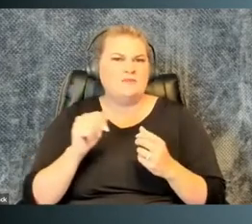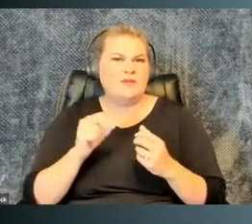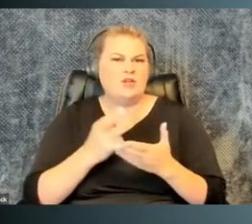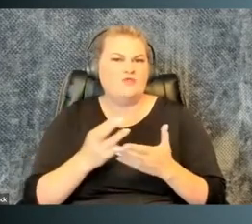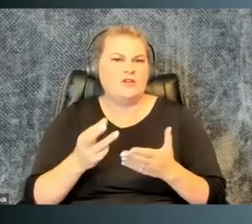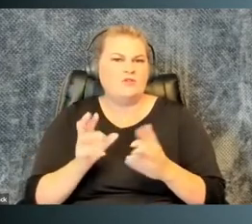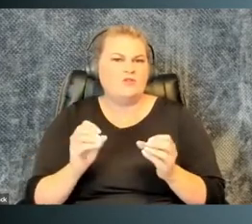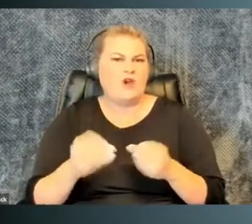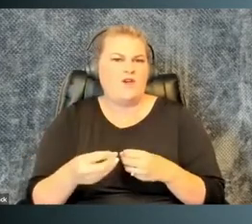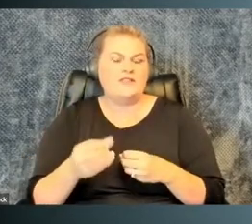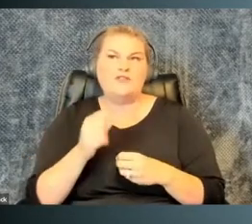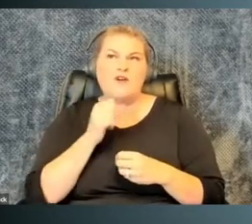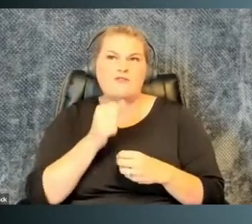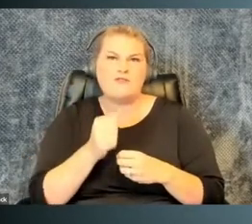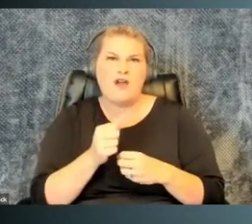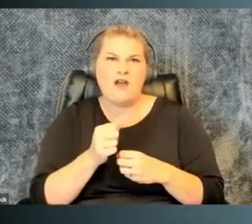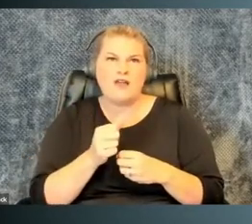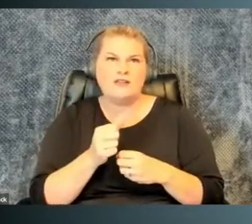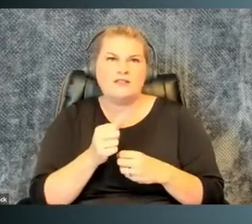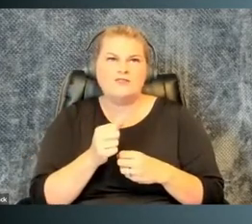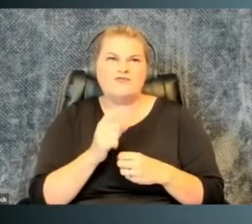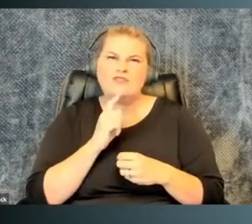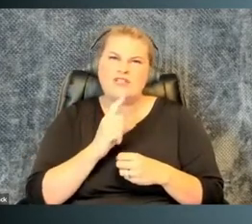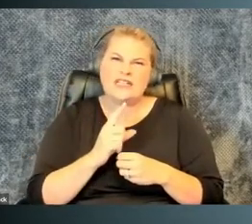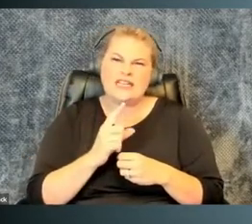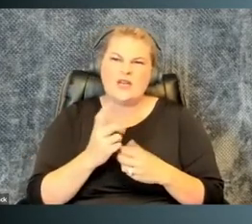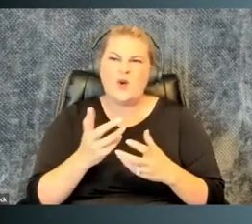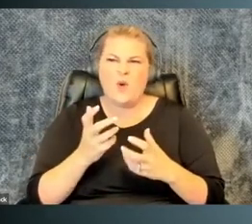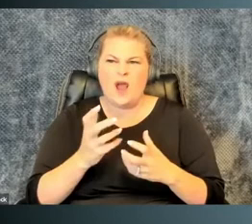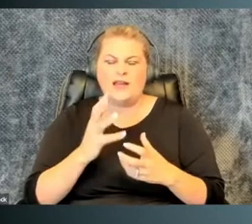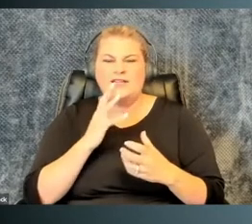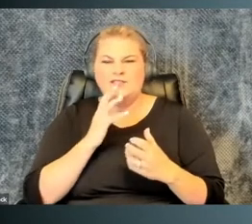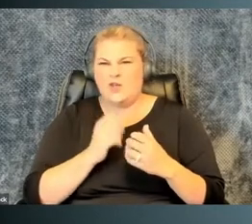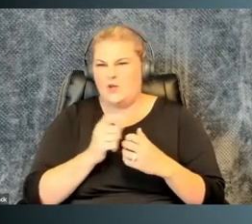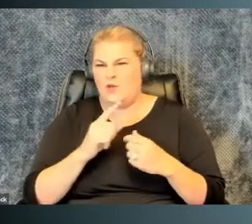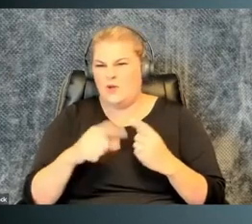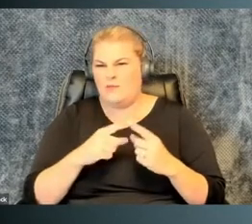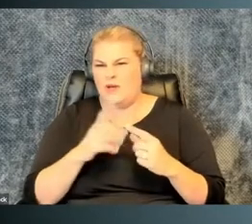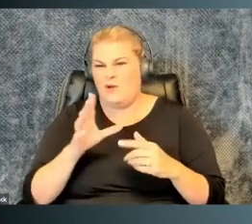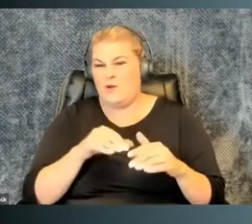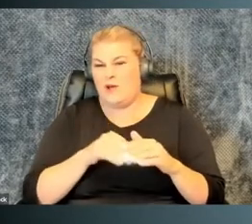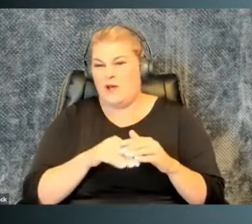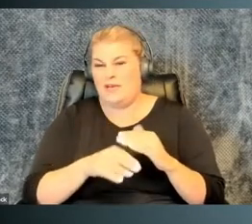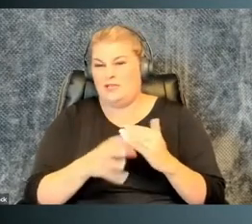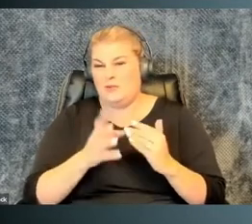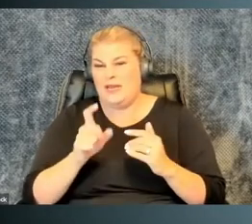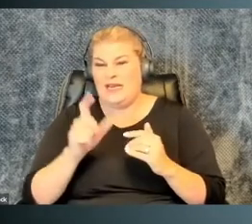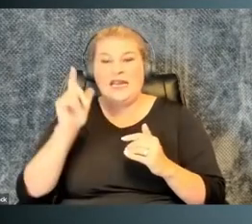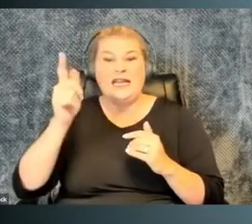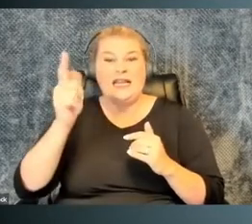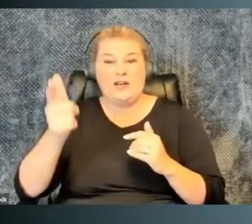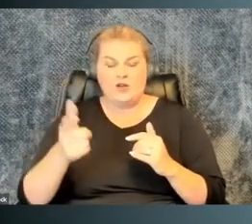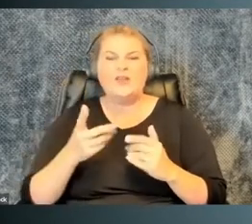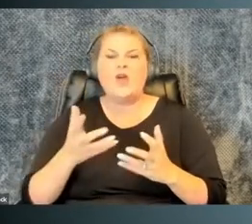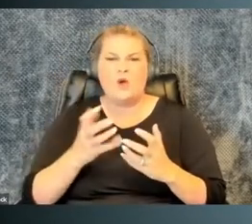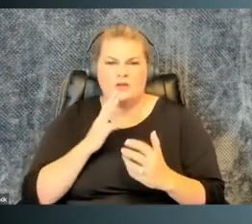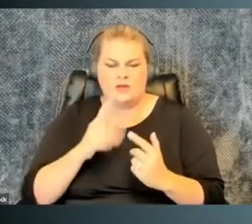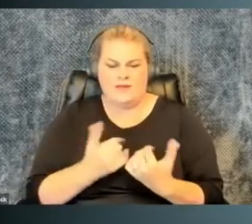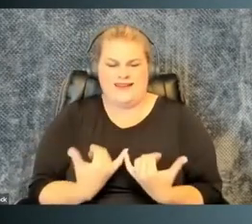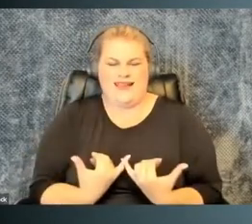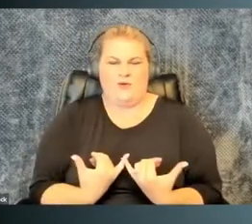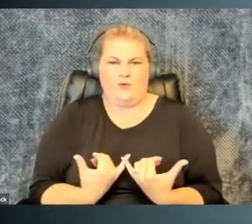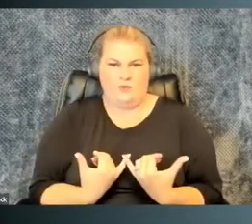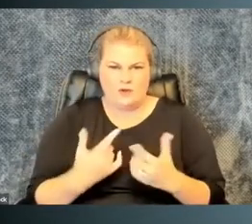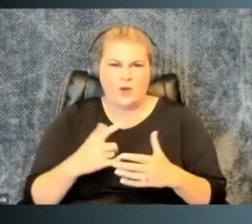in fact, a lot of disability resource offices are not, are not really wanting to talk to you about accommodations you'll need in the